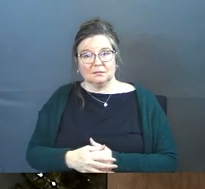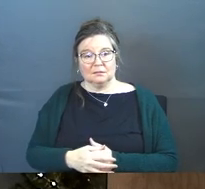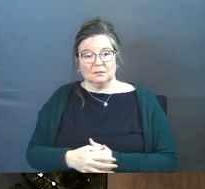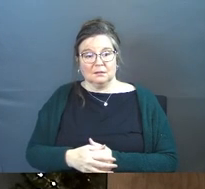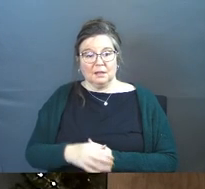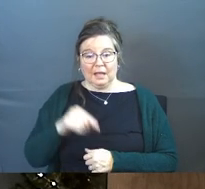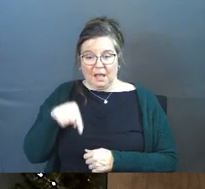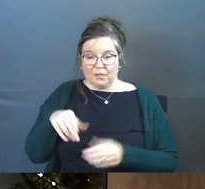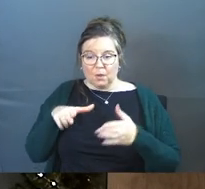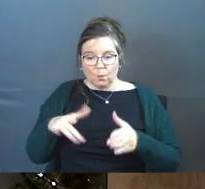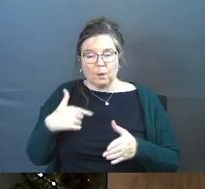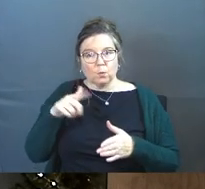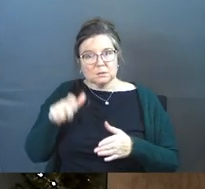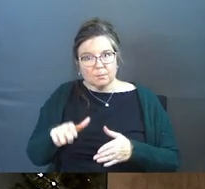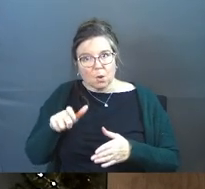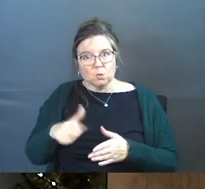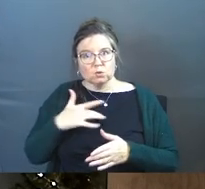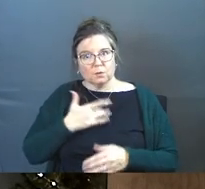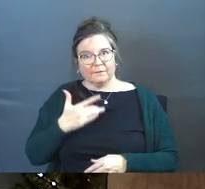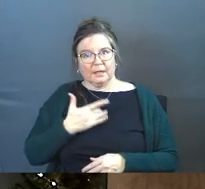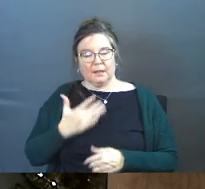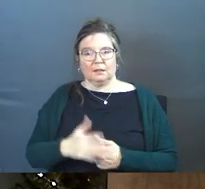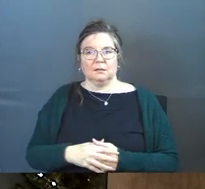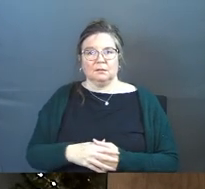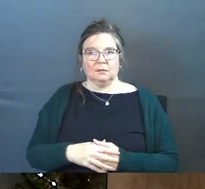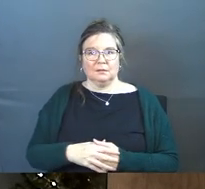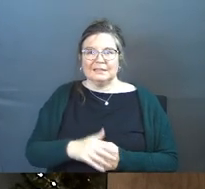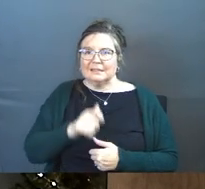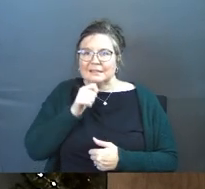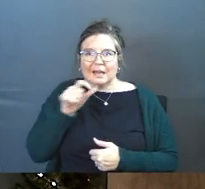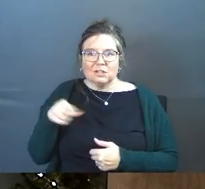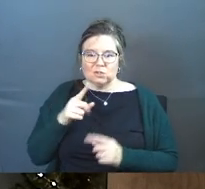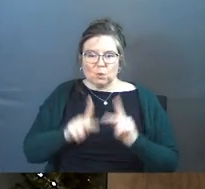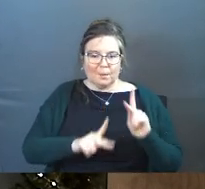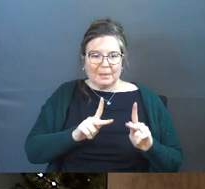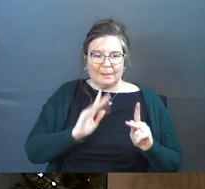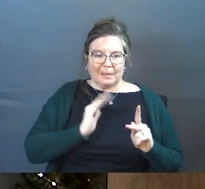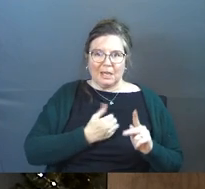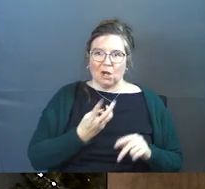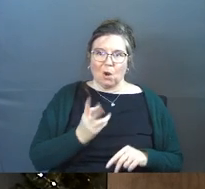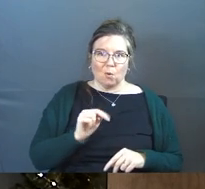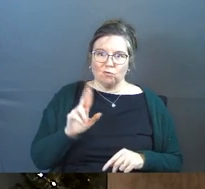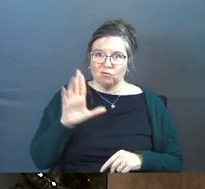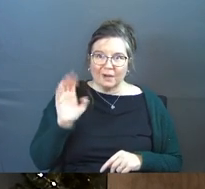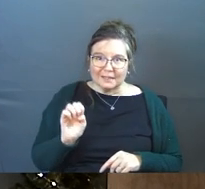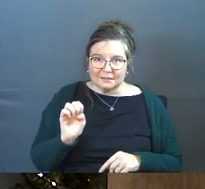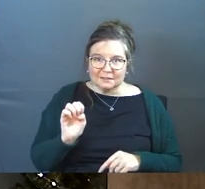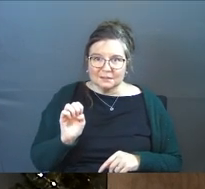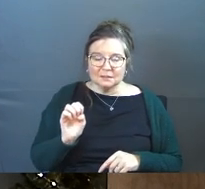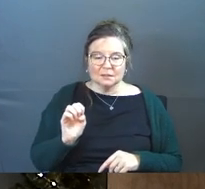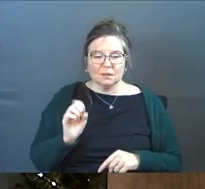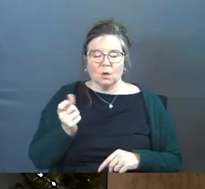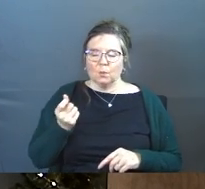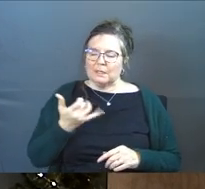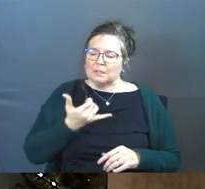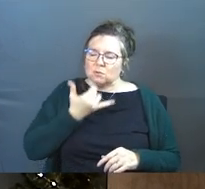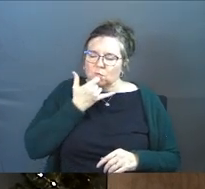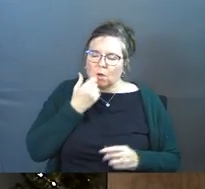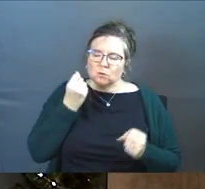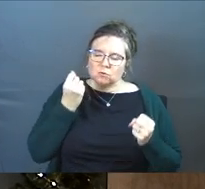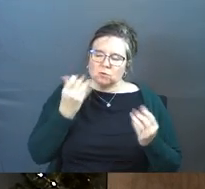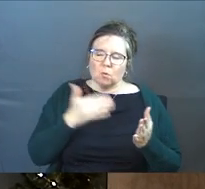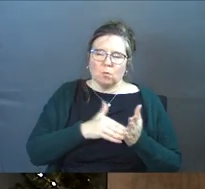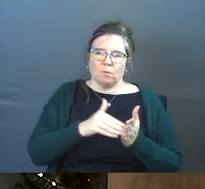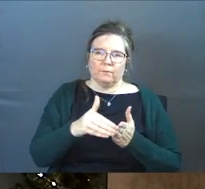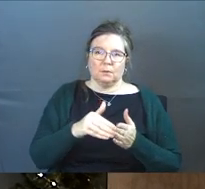And this is the way we're supposed to feel. Not just toward people in our own race. We get this wrong so